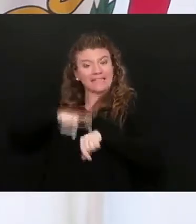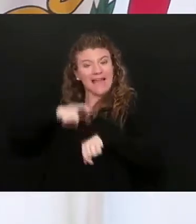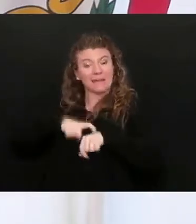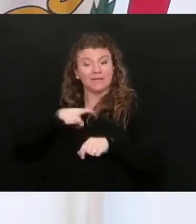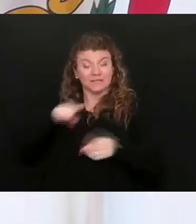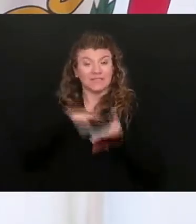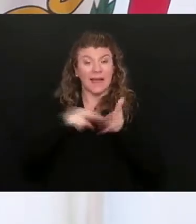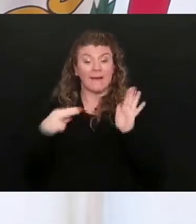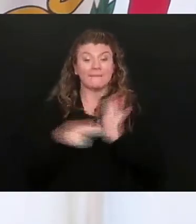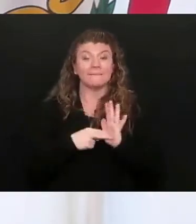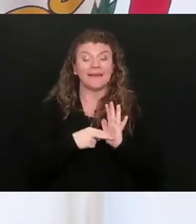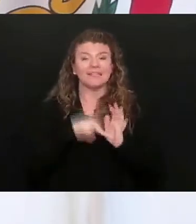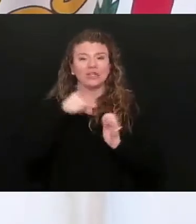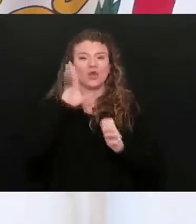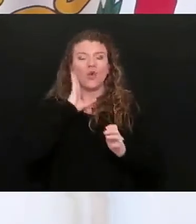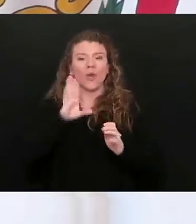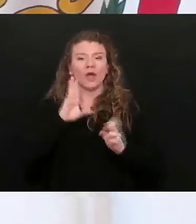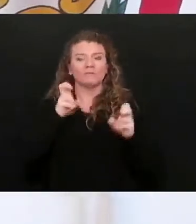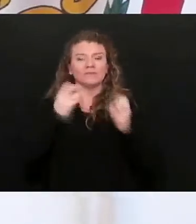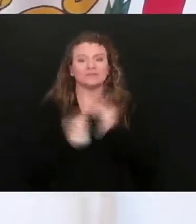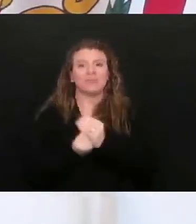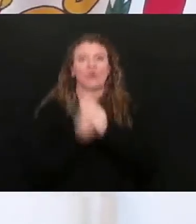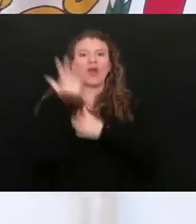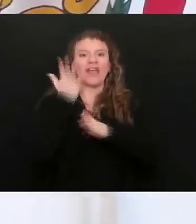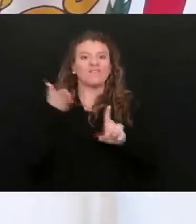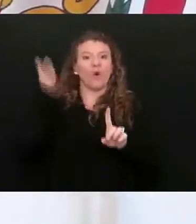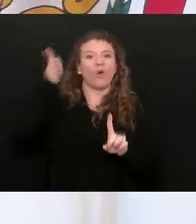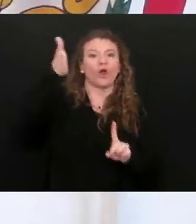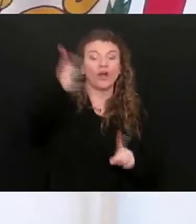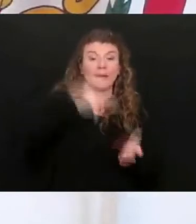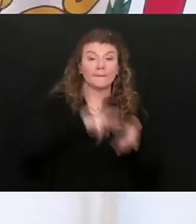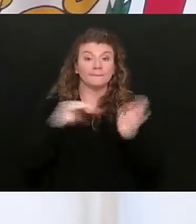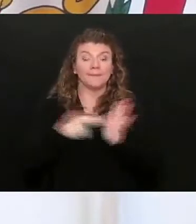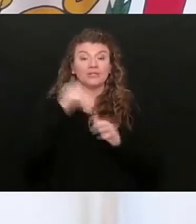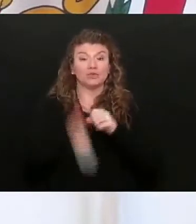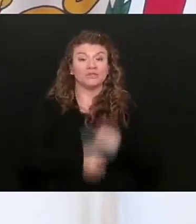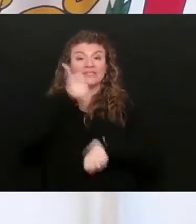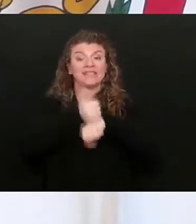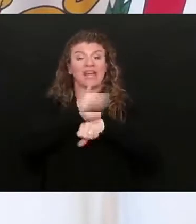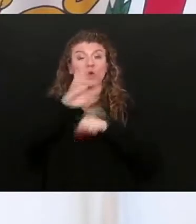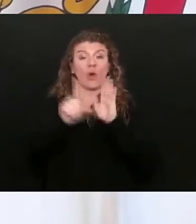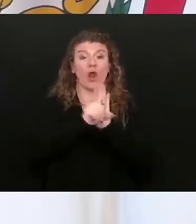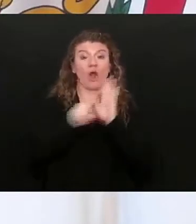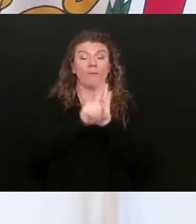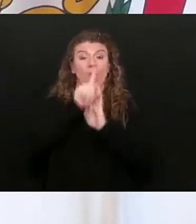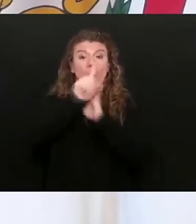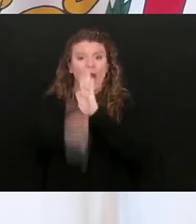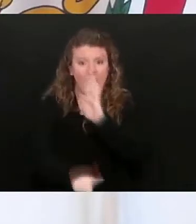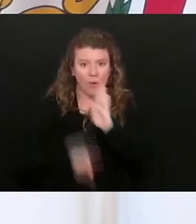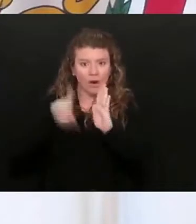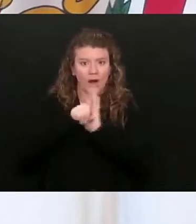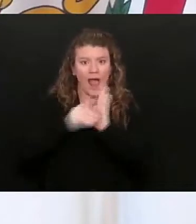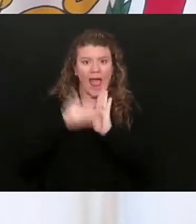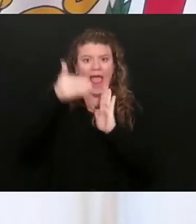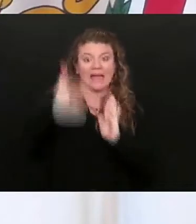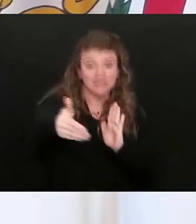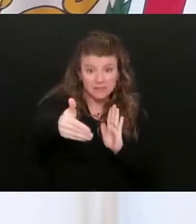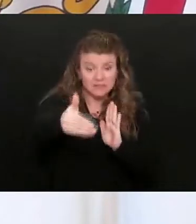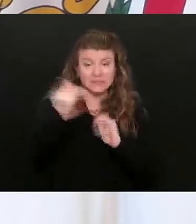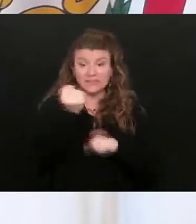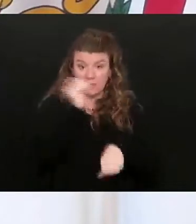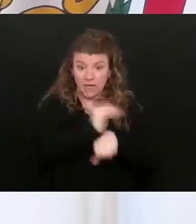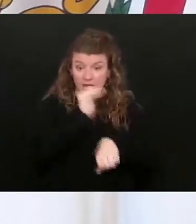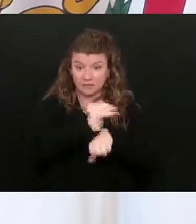need to spring forward by setting your clocks ahead one hour on Saturday night. So move your clocks up an